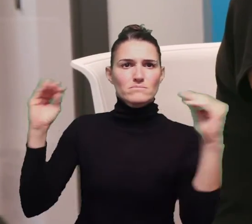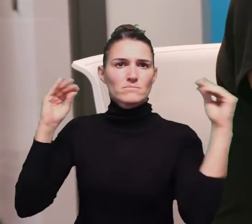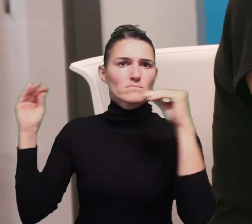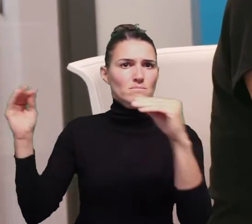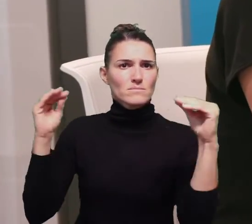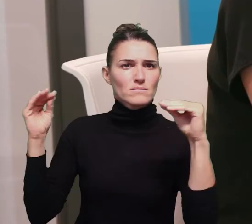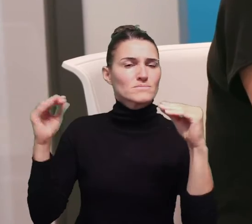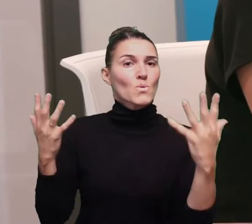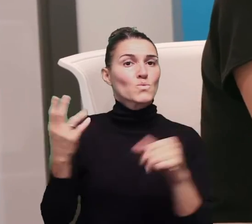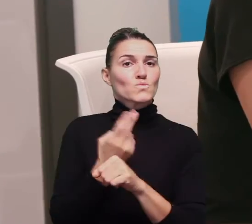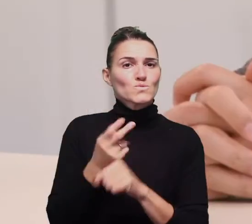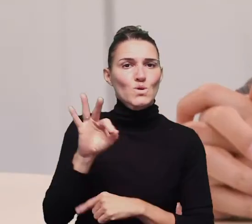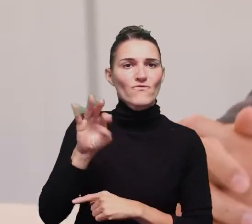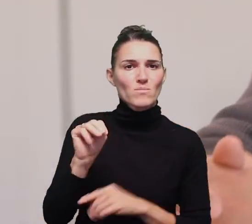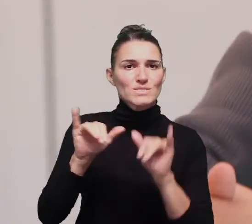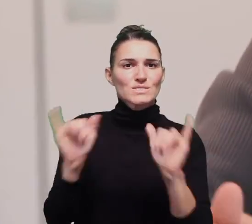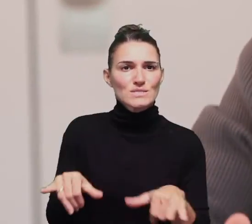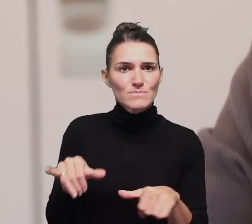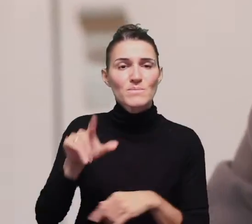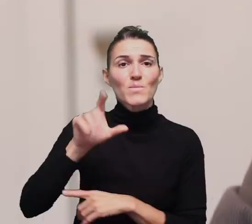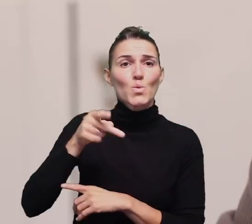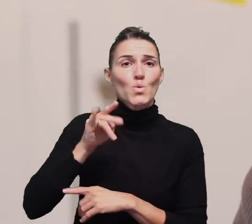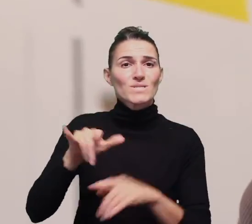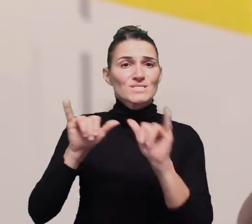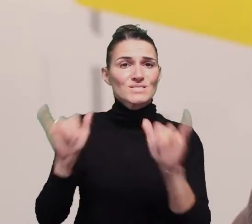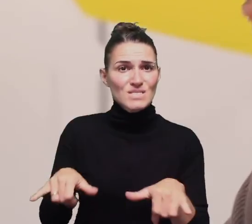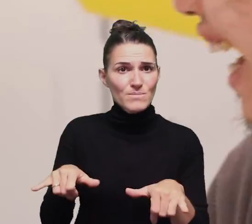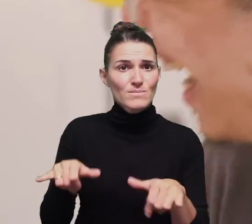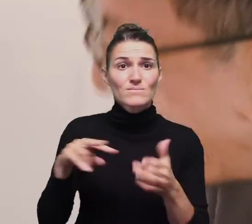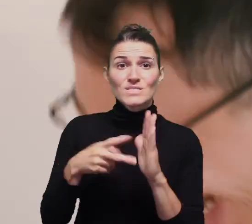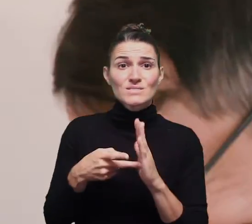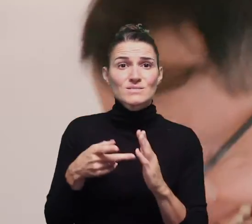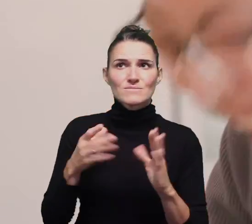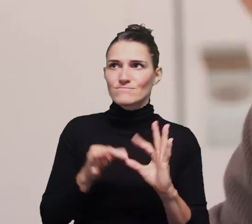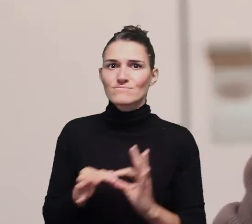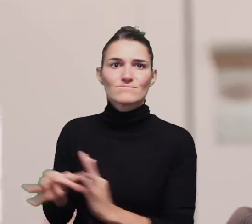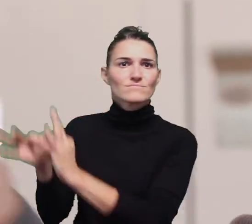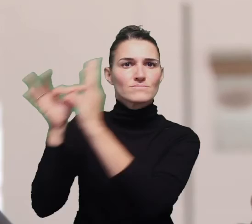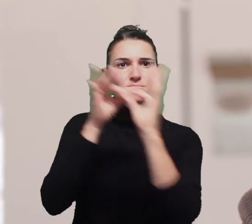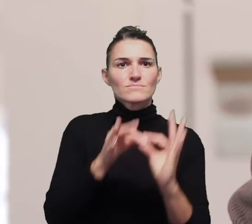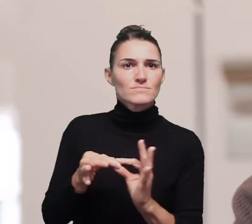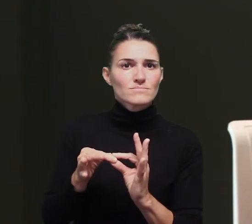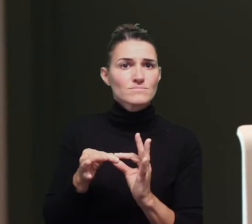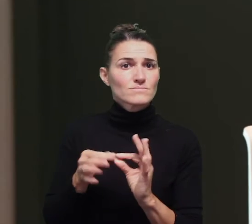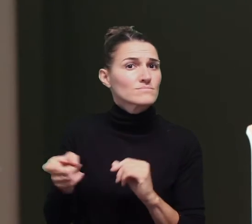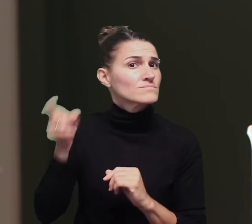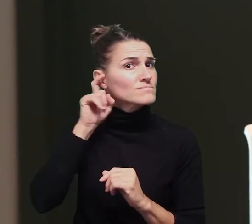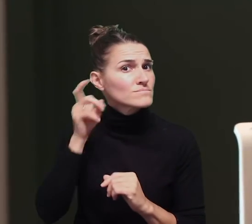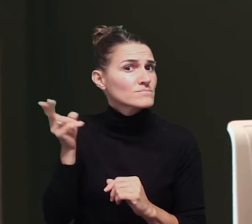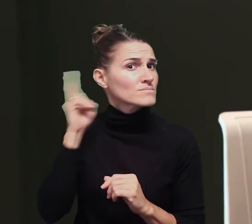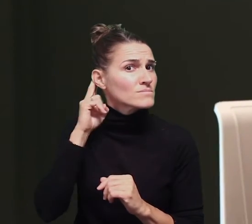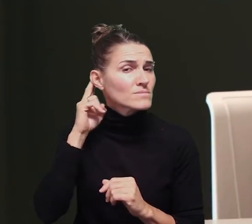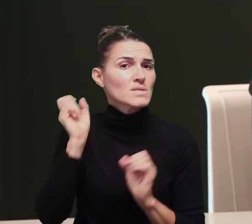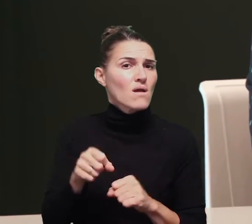over each other and so forth. We use FM systems, looping systems, so the roof is completely looped, which enables a person with a